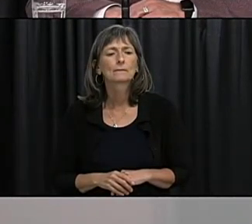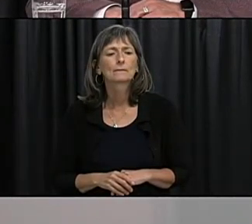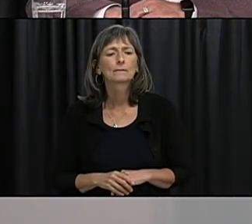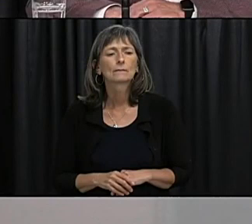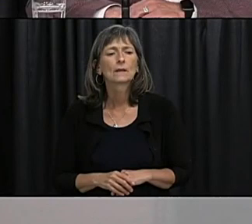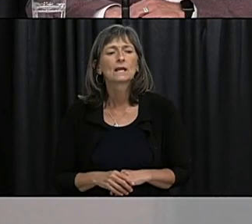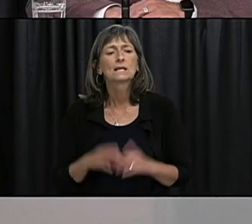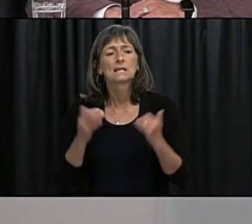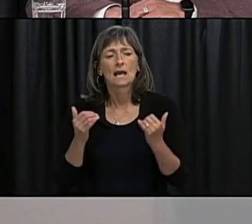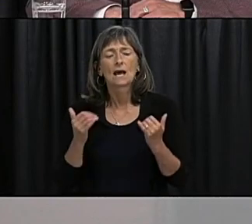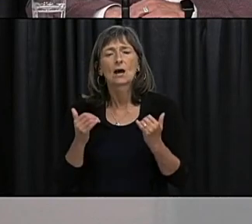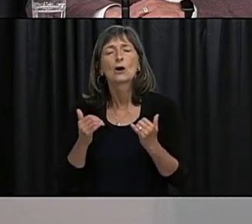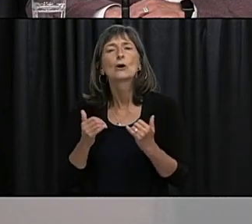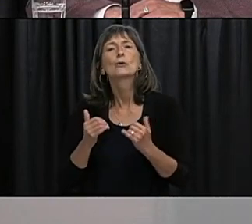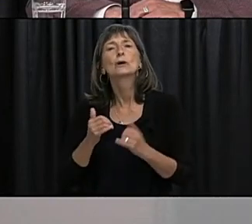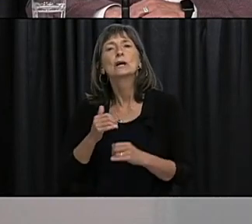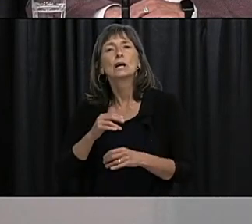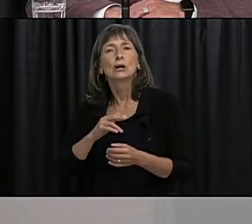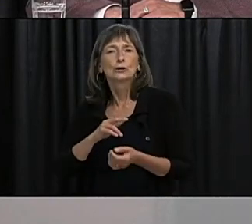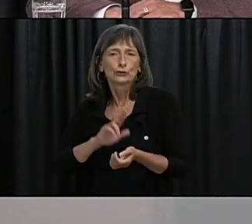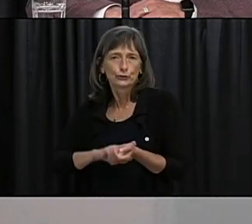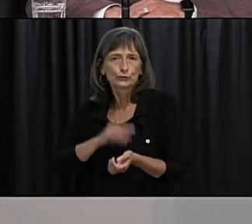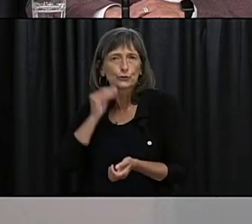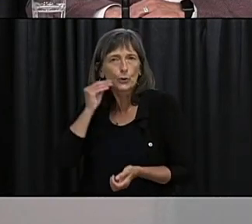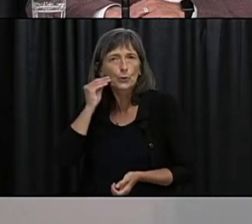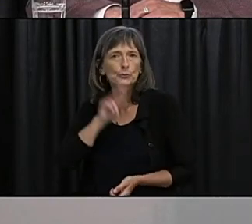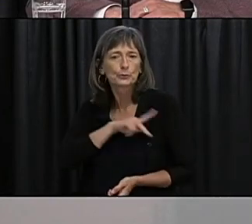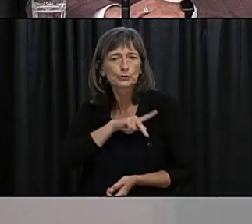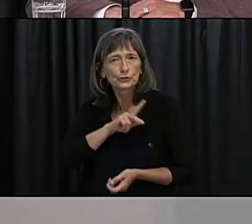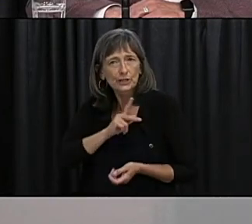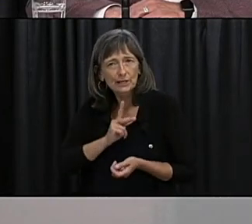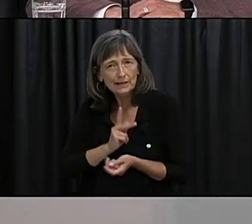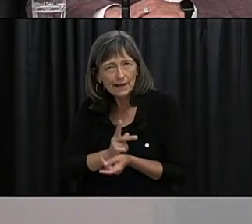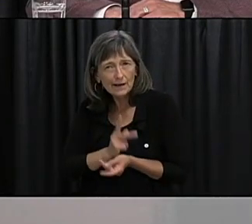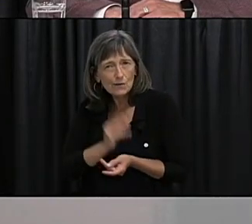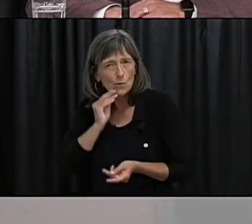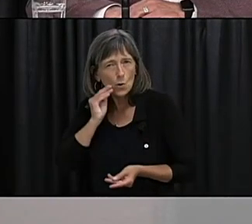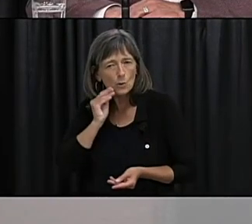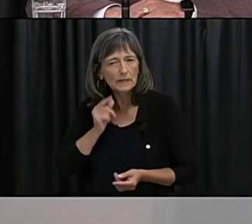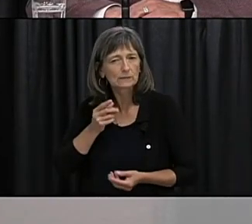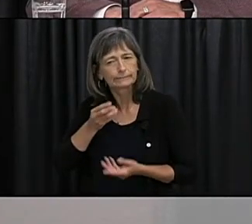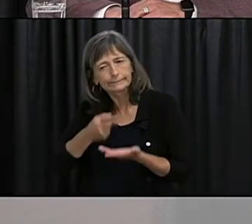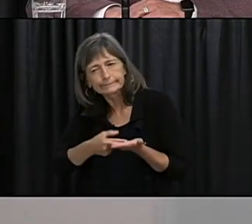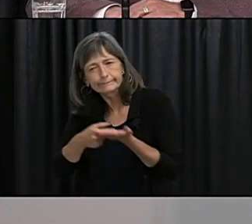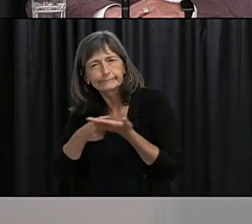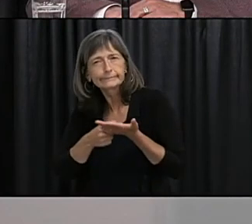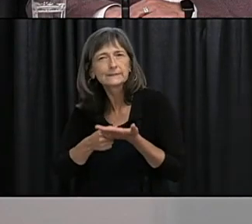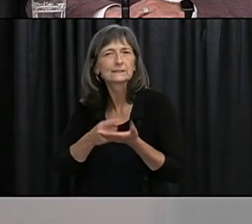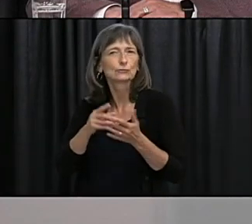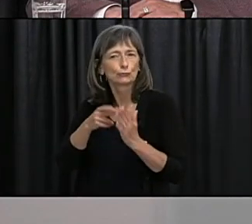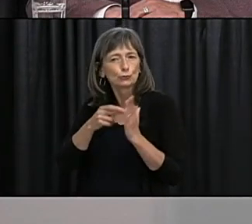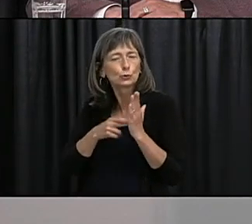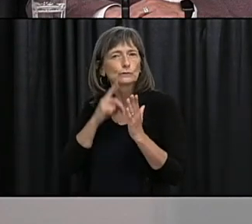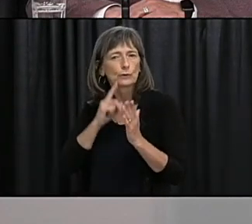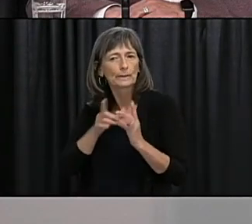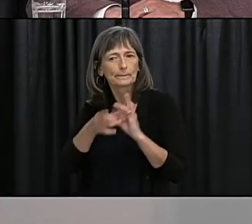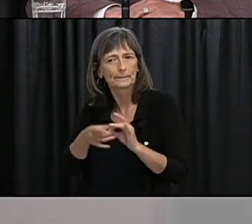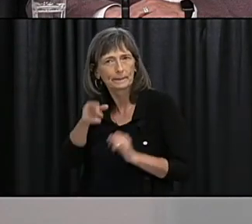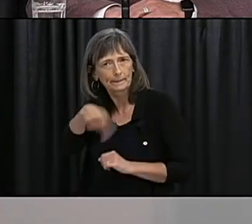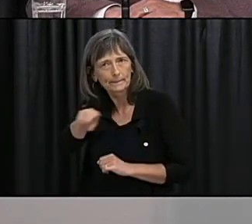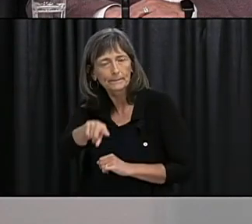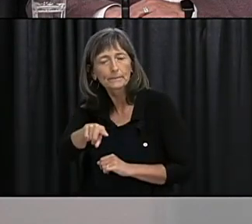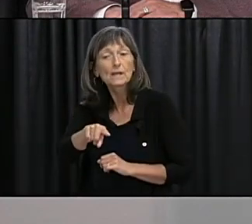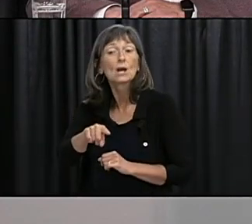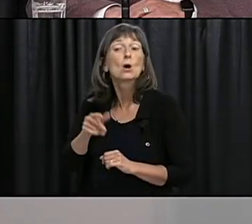long-term care in the past few weeks has there been any changes to rules concerning employees who have